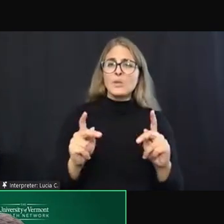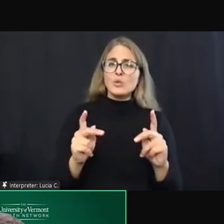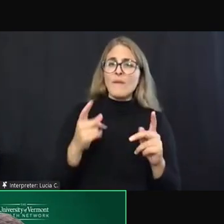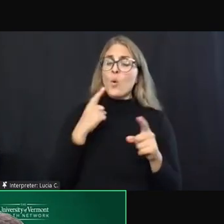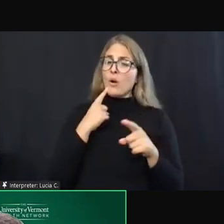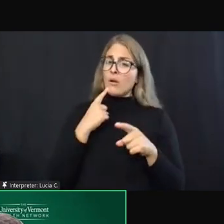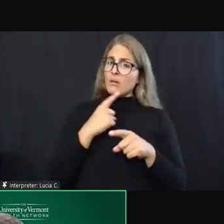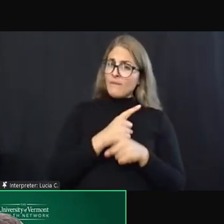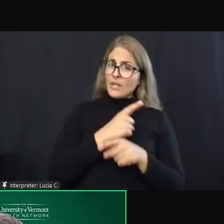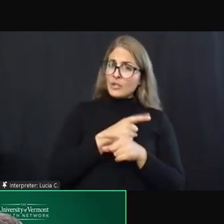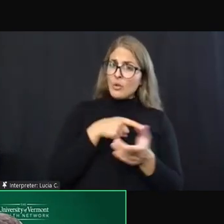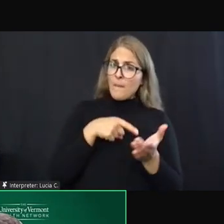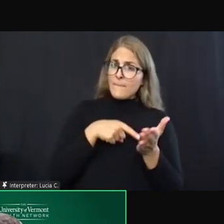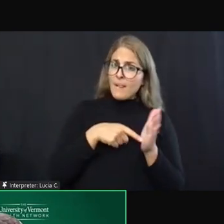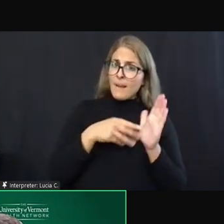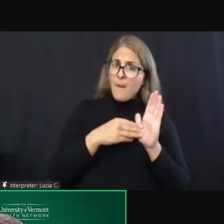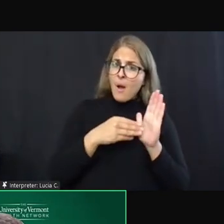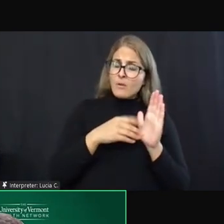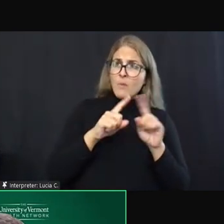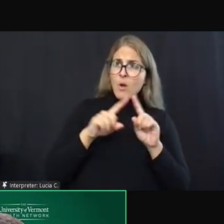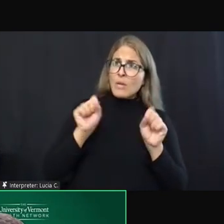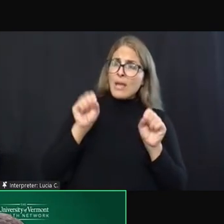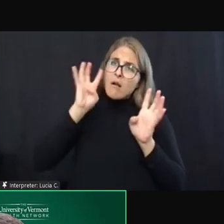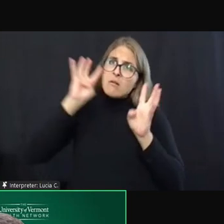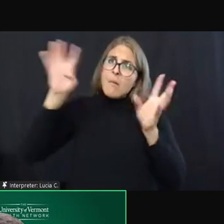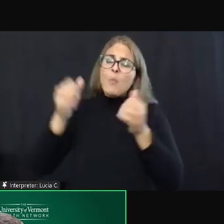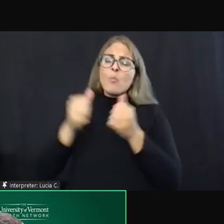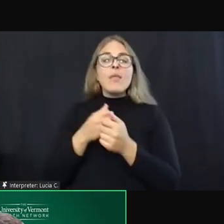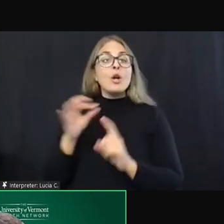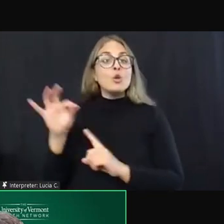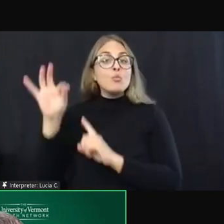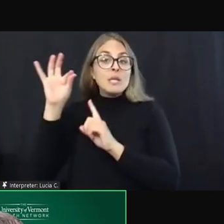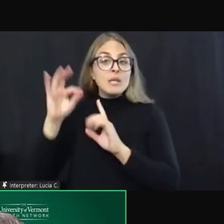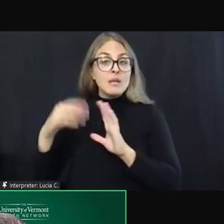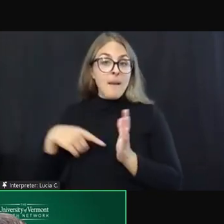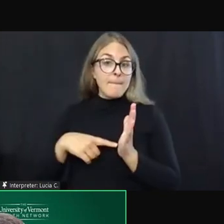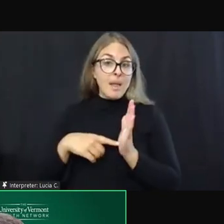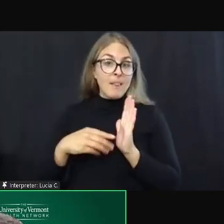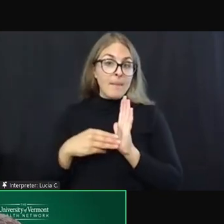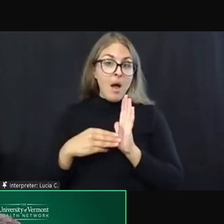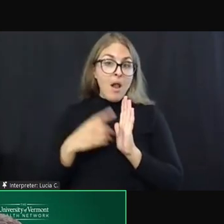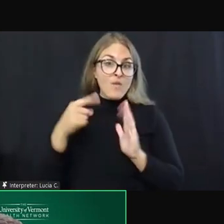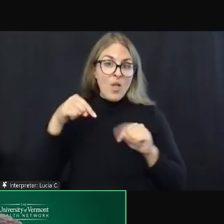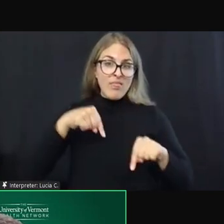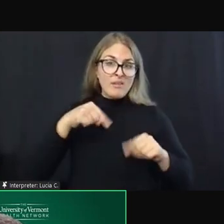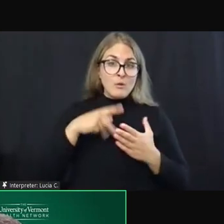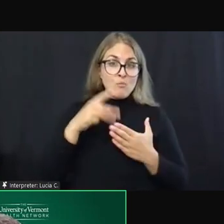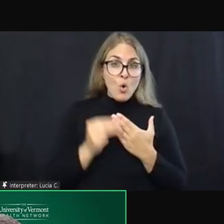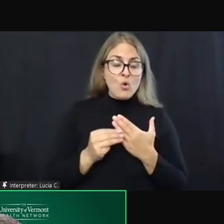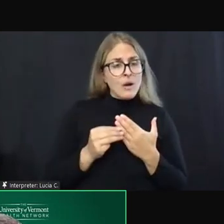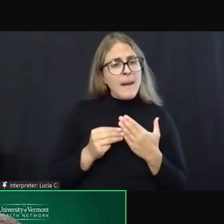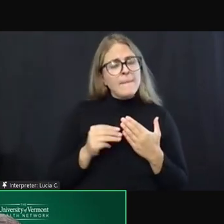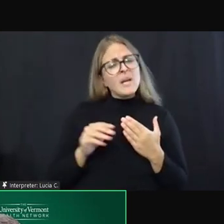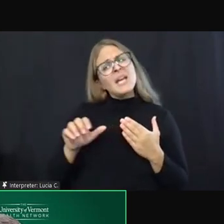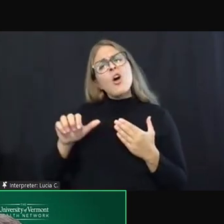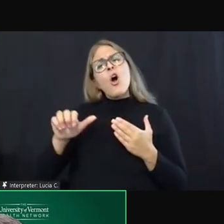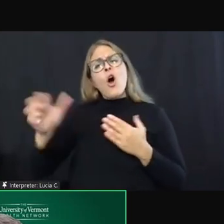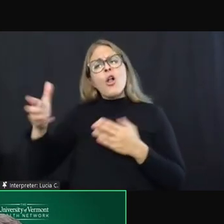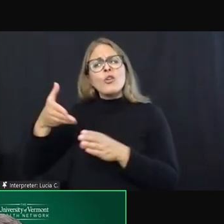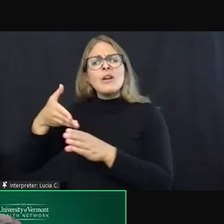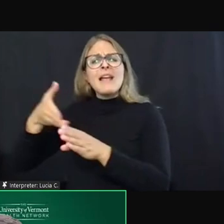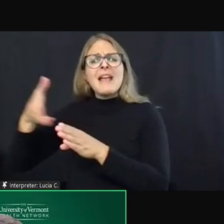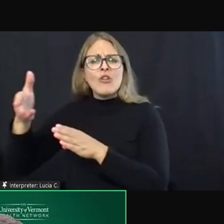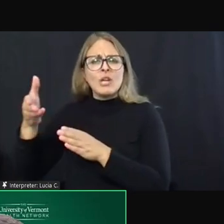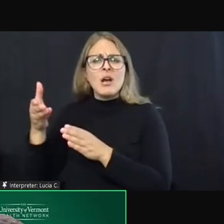but also maybe some unique billing models for a program like this. We've been successful in other areas of finding